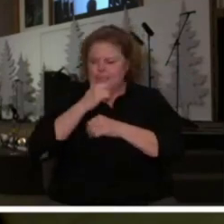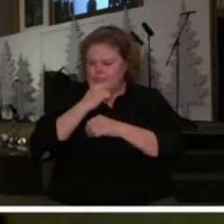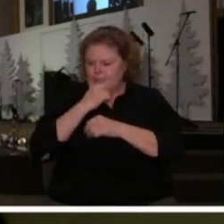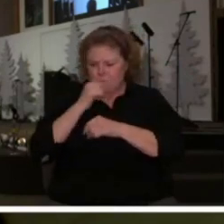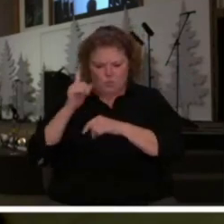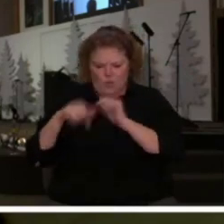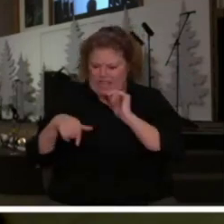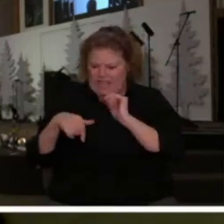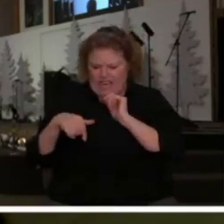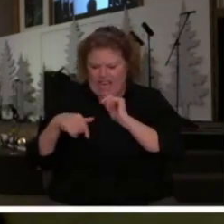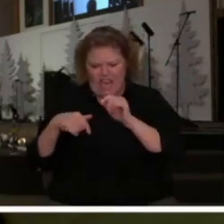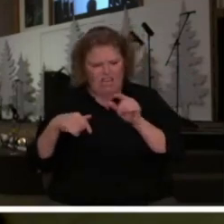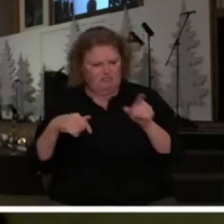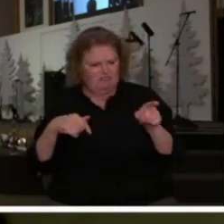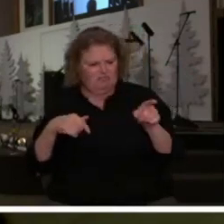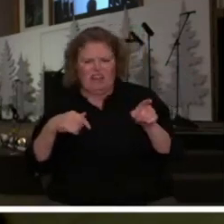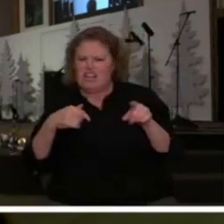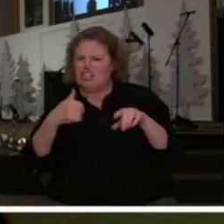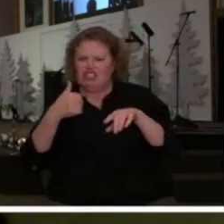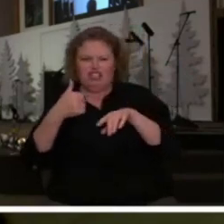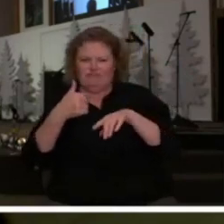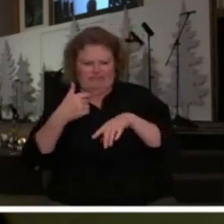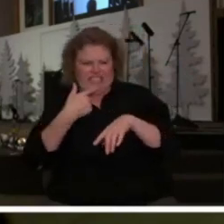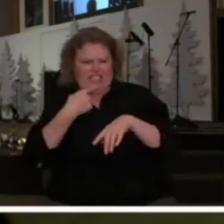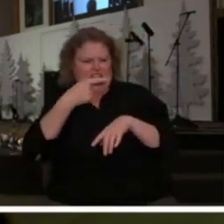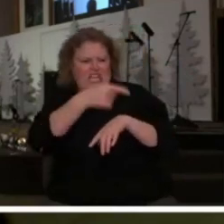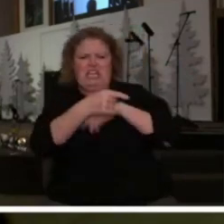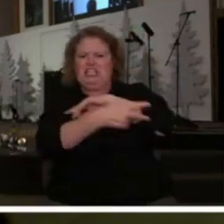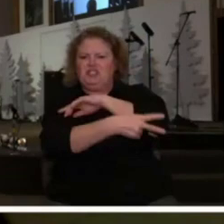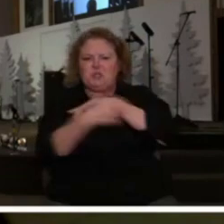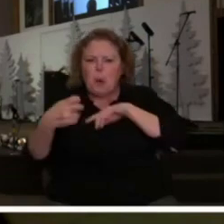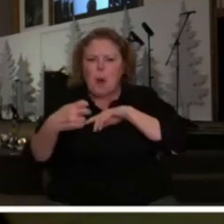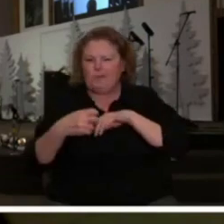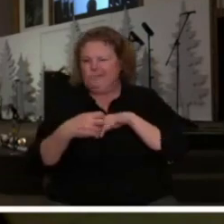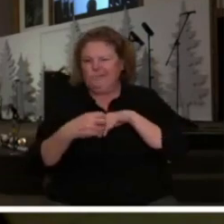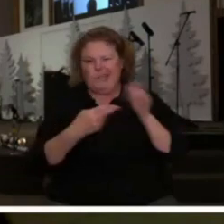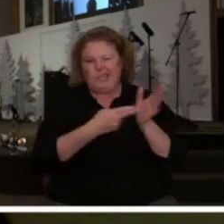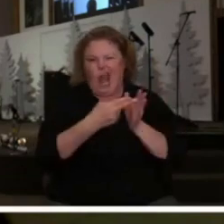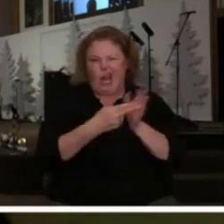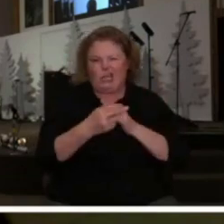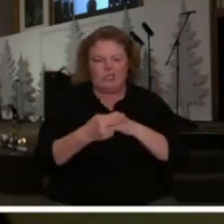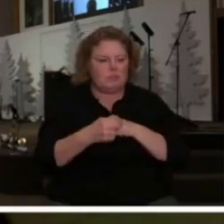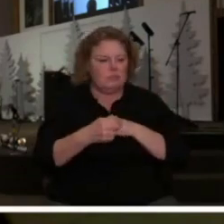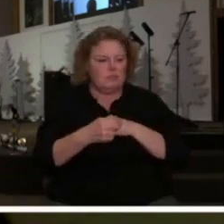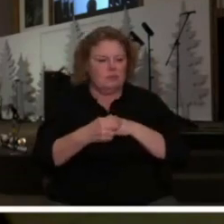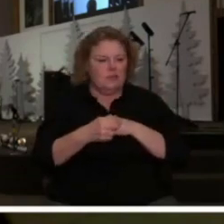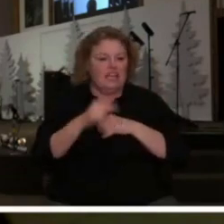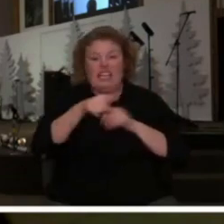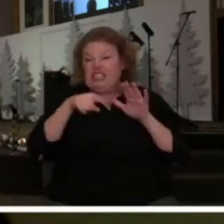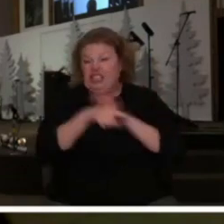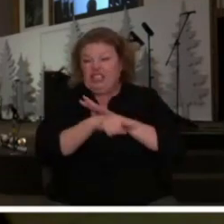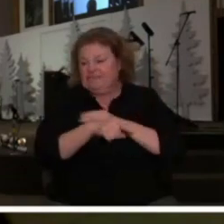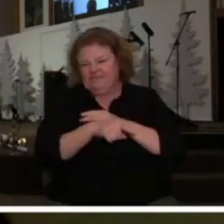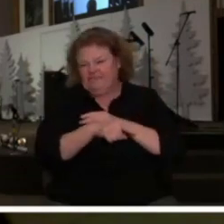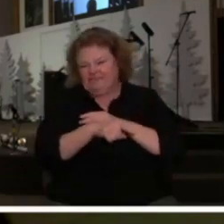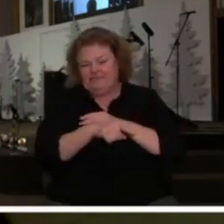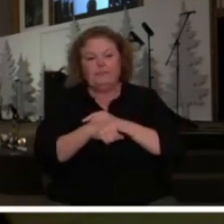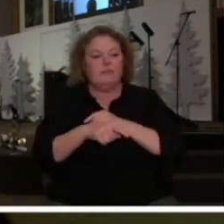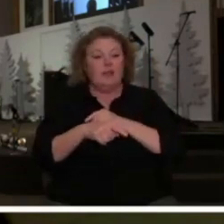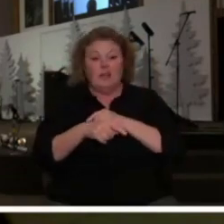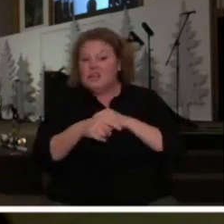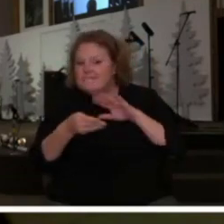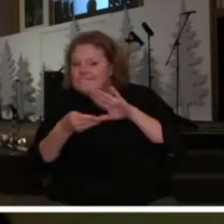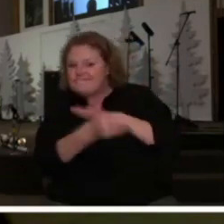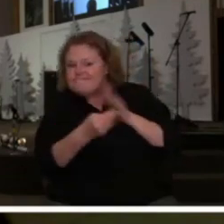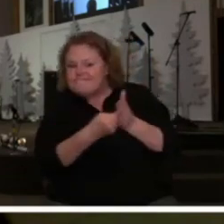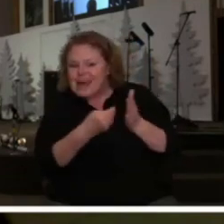can't charge him with cheating because he never does anything wrong he's so honest he doesn't embezzle we can't bribe him he